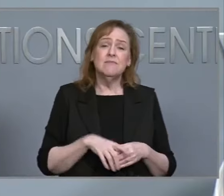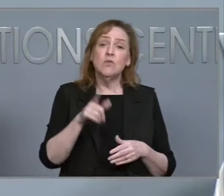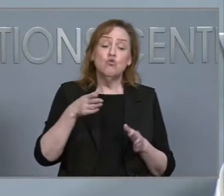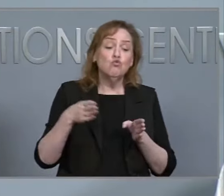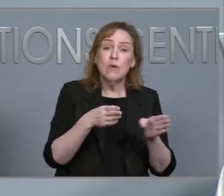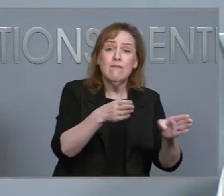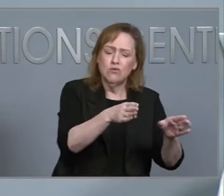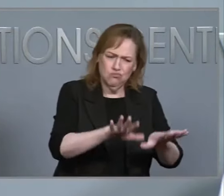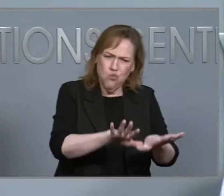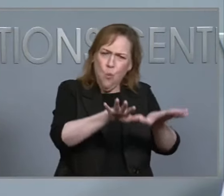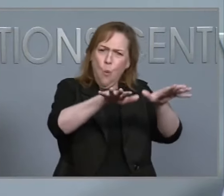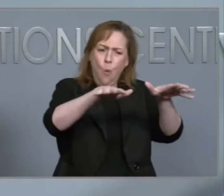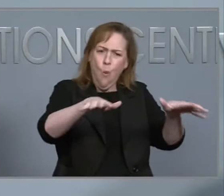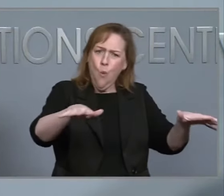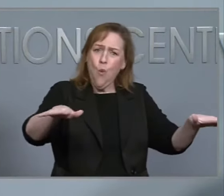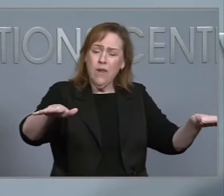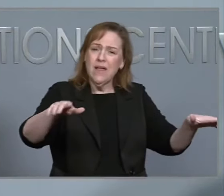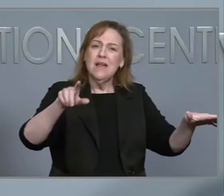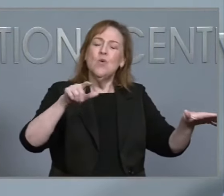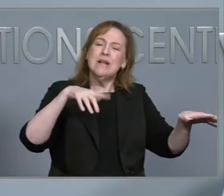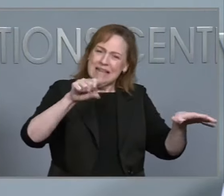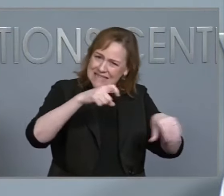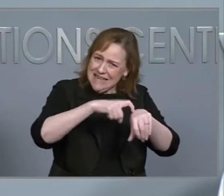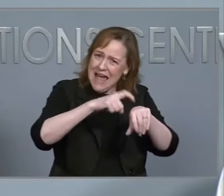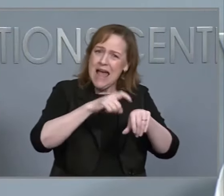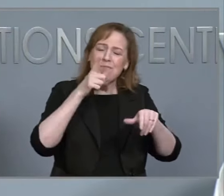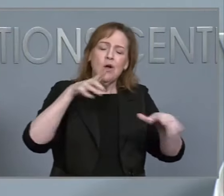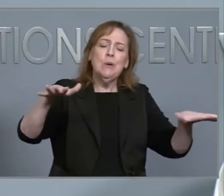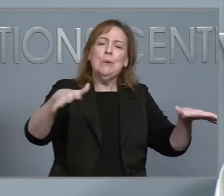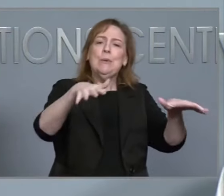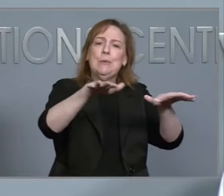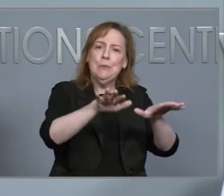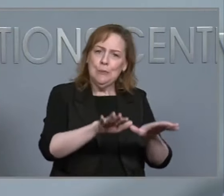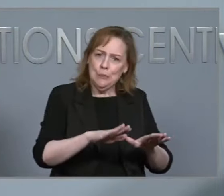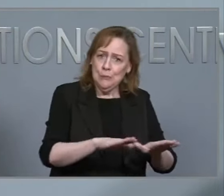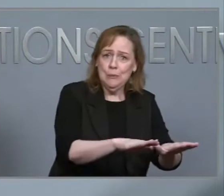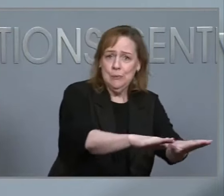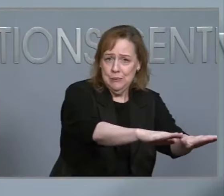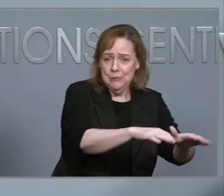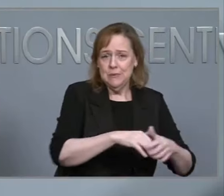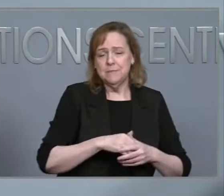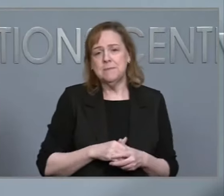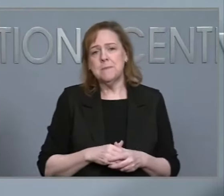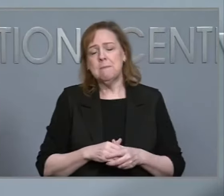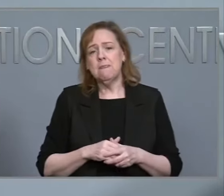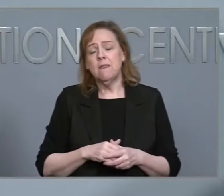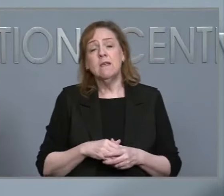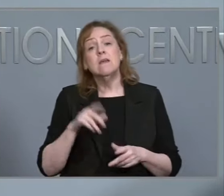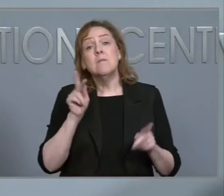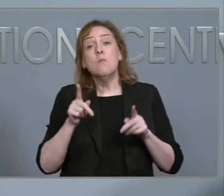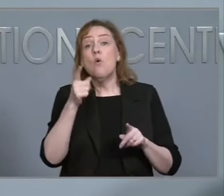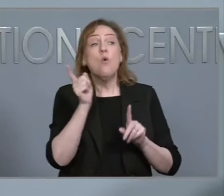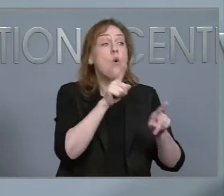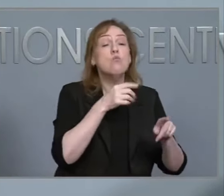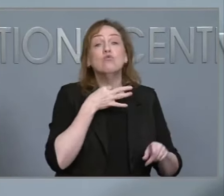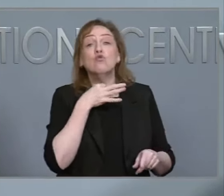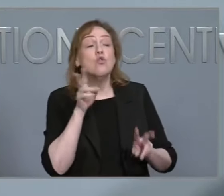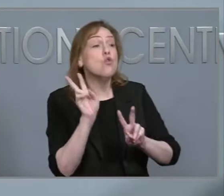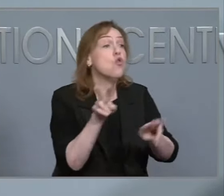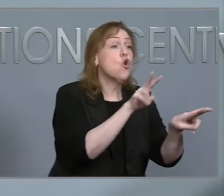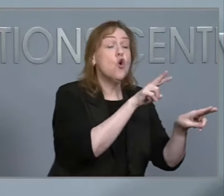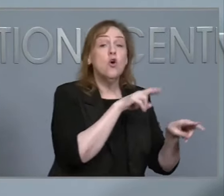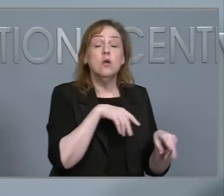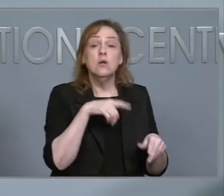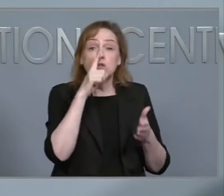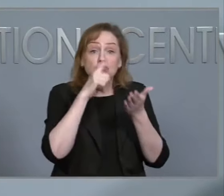take some time for the flooding to fully dissipate. We ask people not to venture into storm-affected areas, whether to